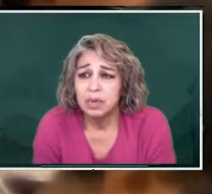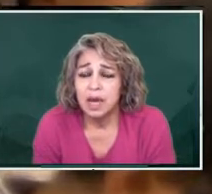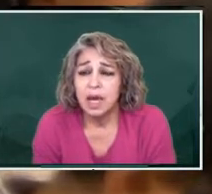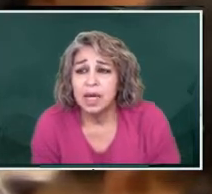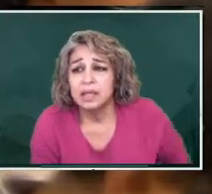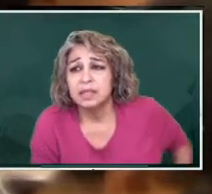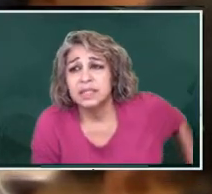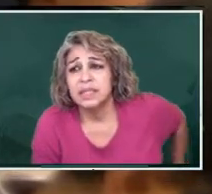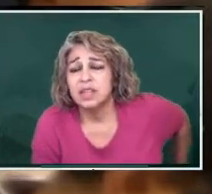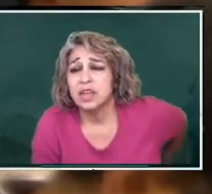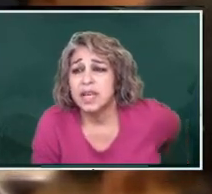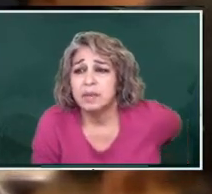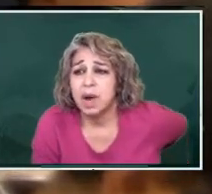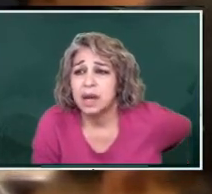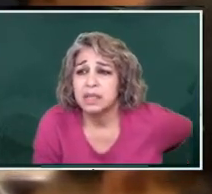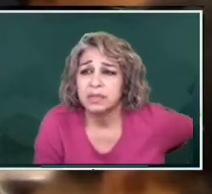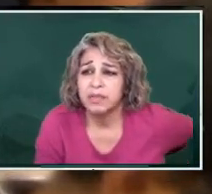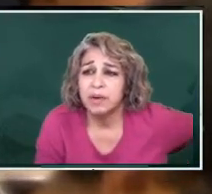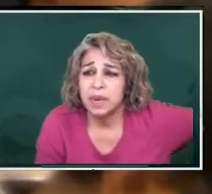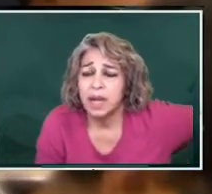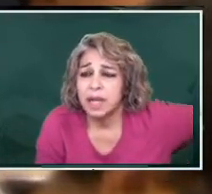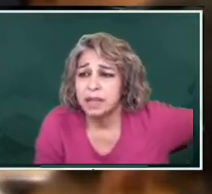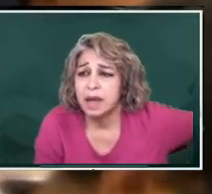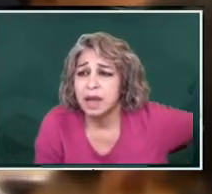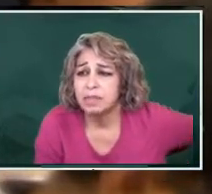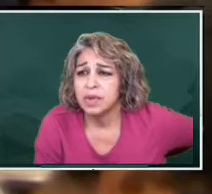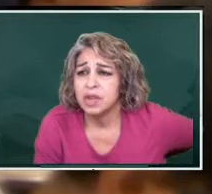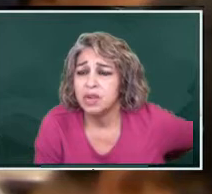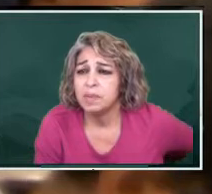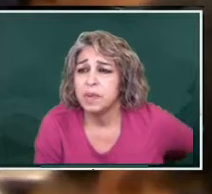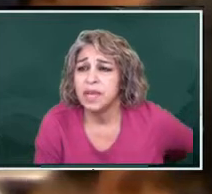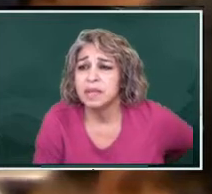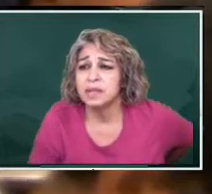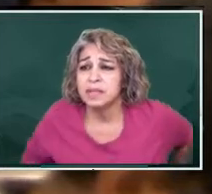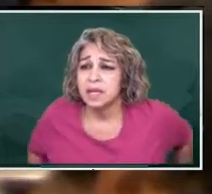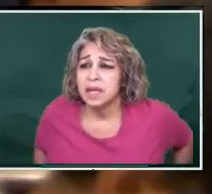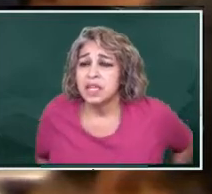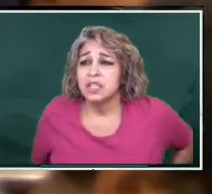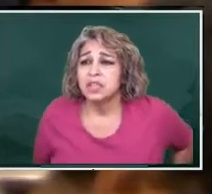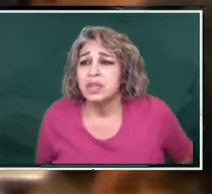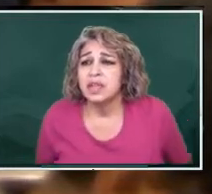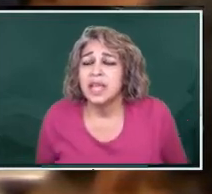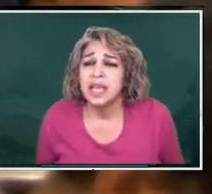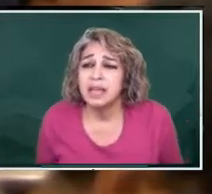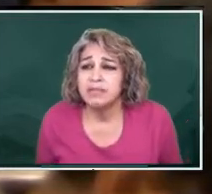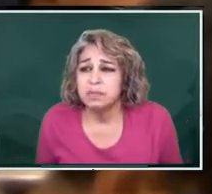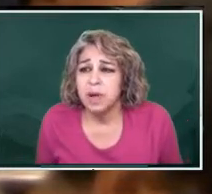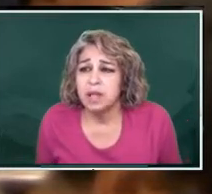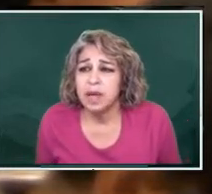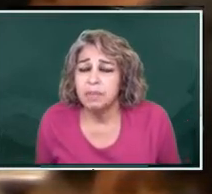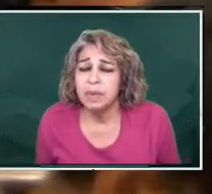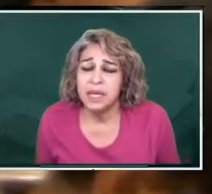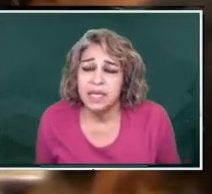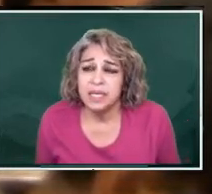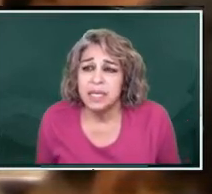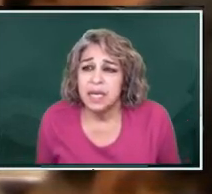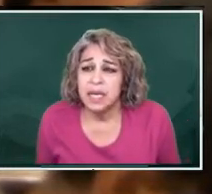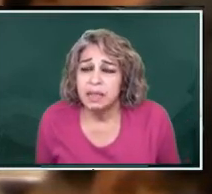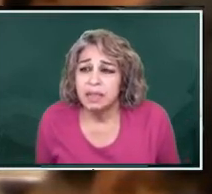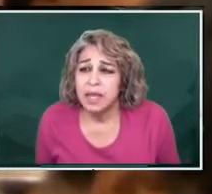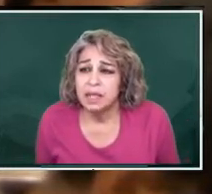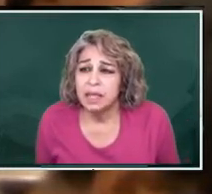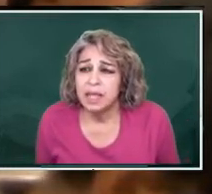you look at models from Europeans so that they can give small companies